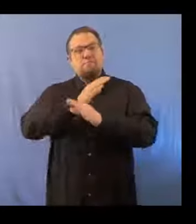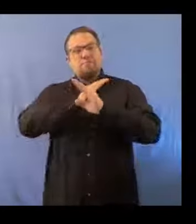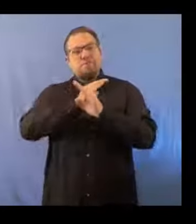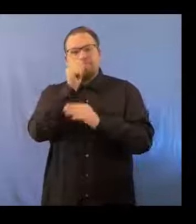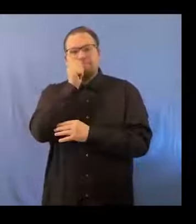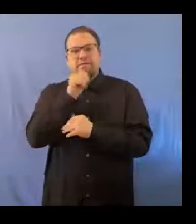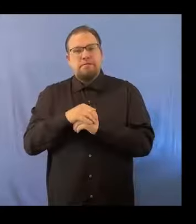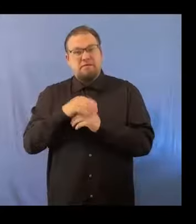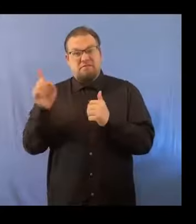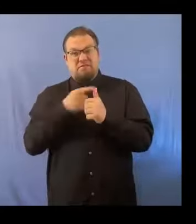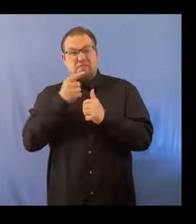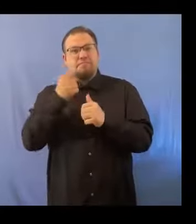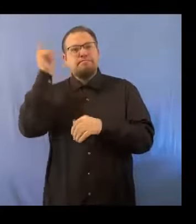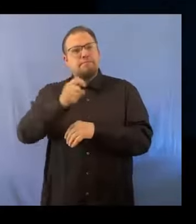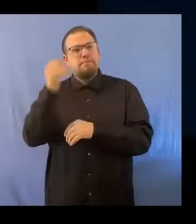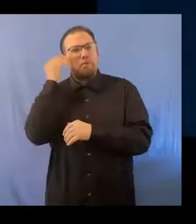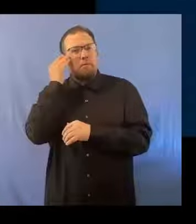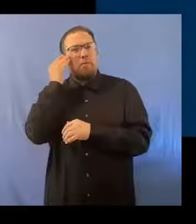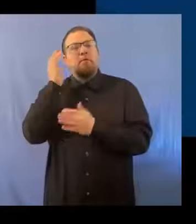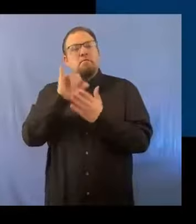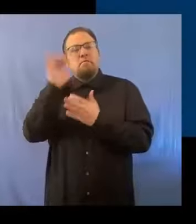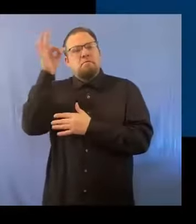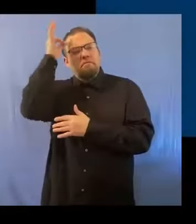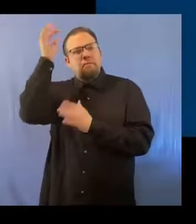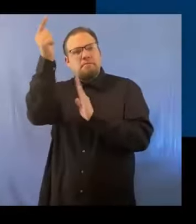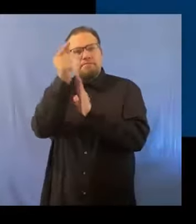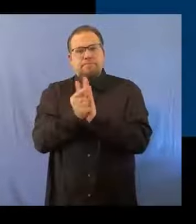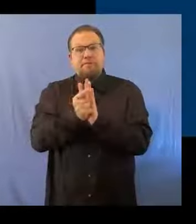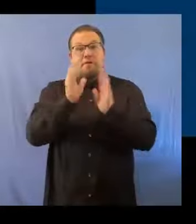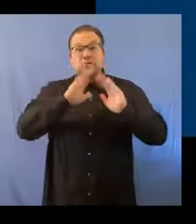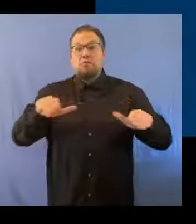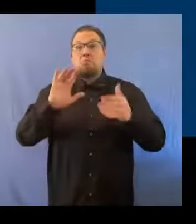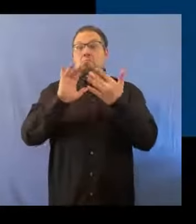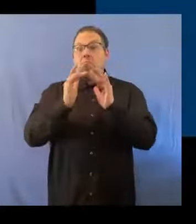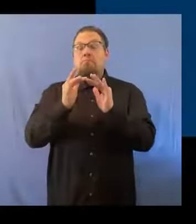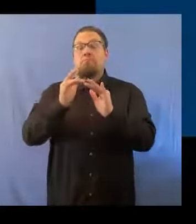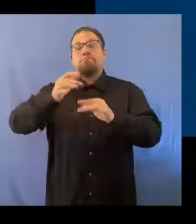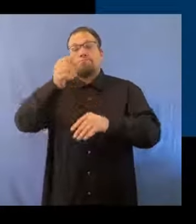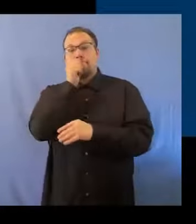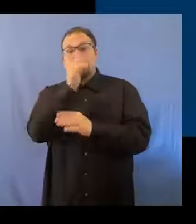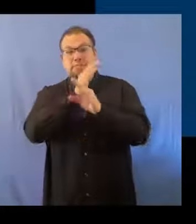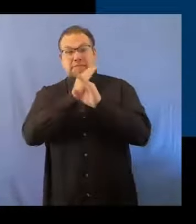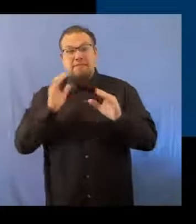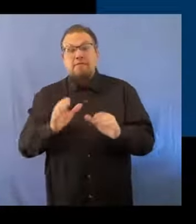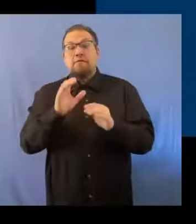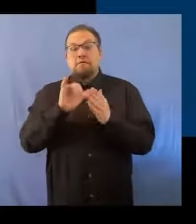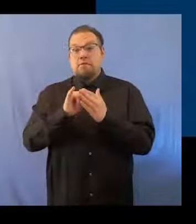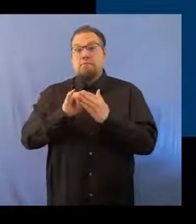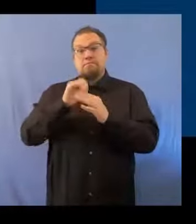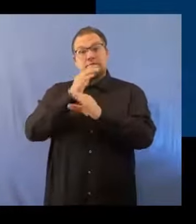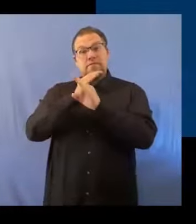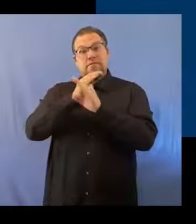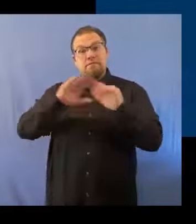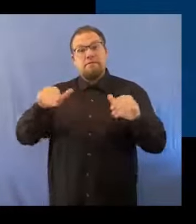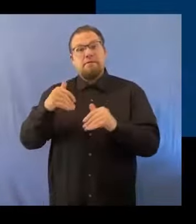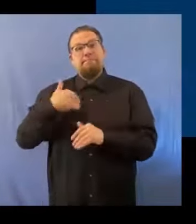parents need to know regarding internet safety involves a federal law, the Children's Online Privacy Protection Act. Helps protect children who are under